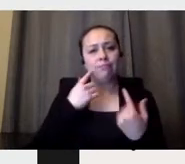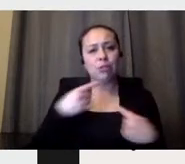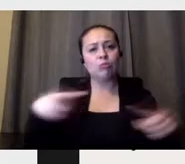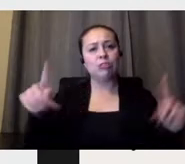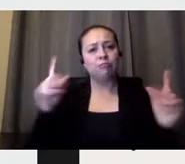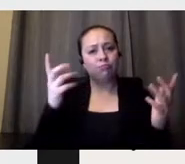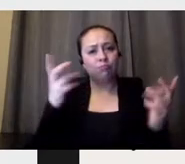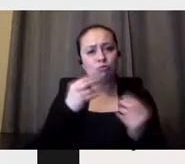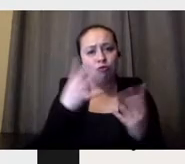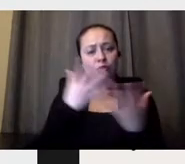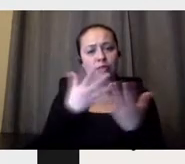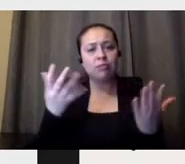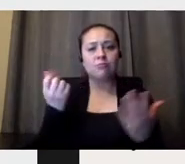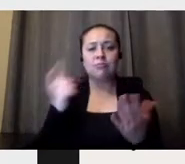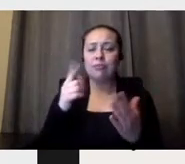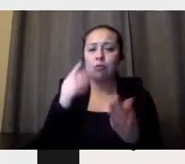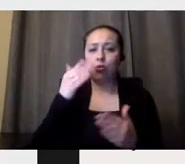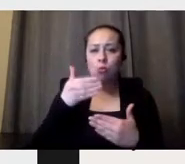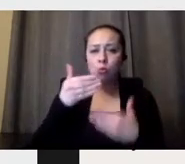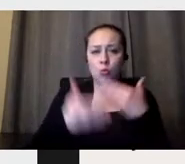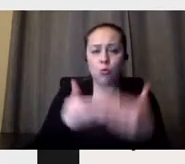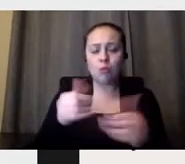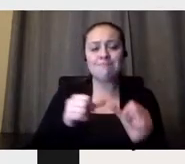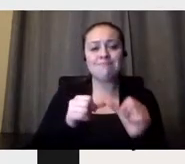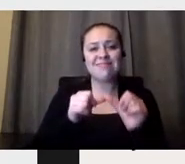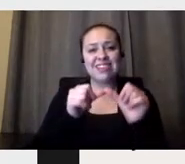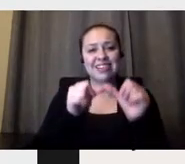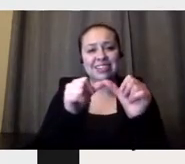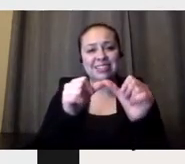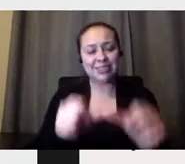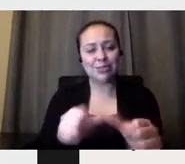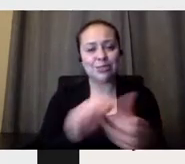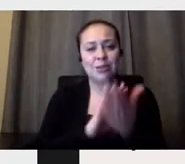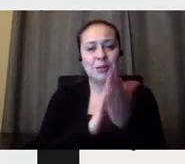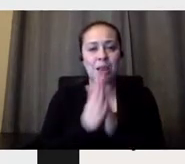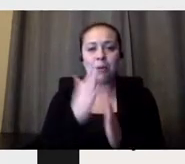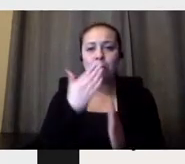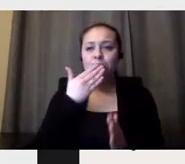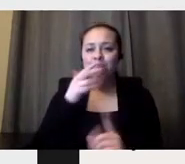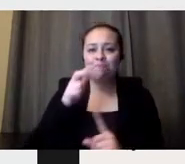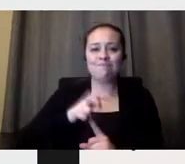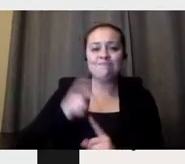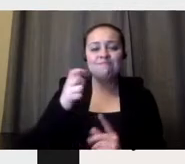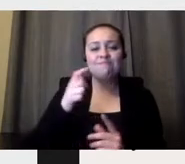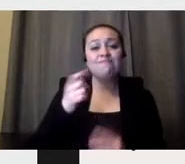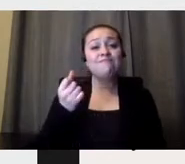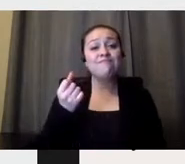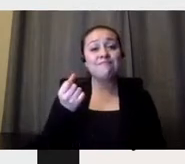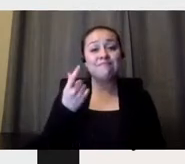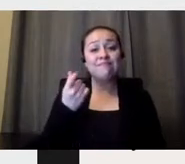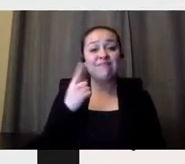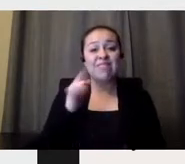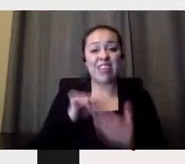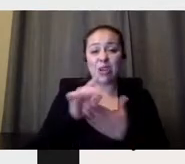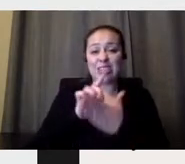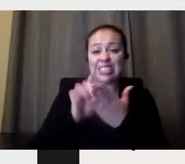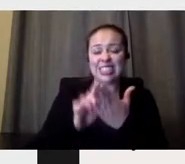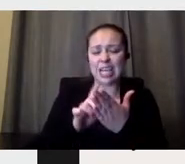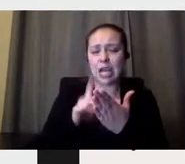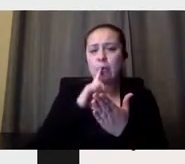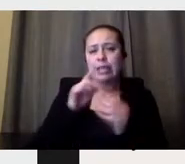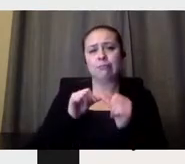That is, they had, and continue to have, a future. Because they last a long time. They are not disposable.